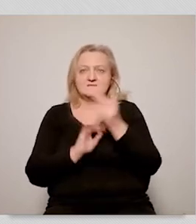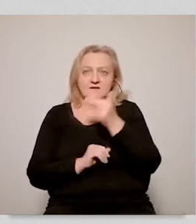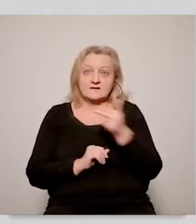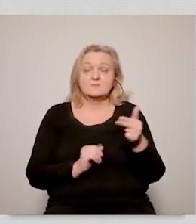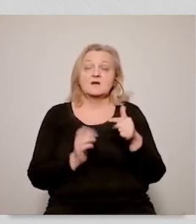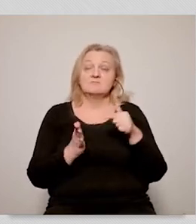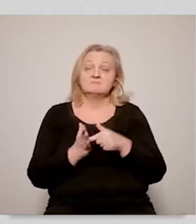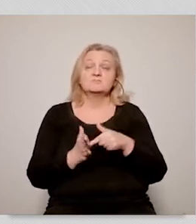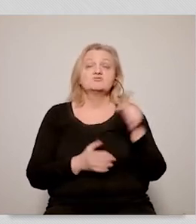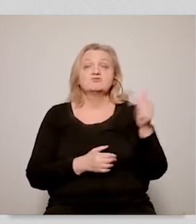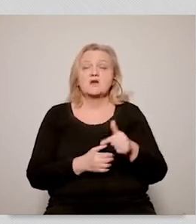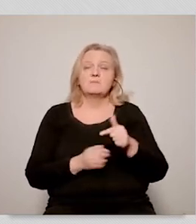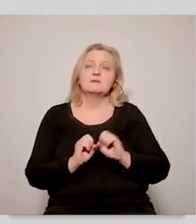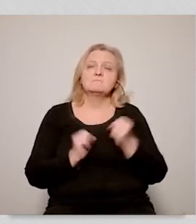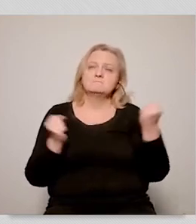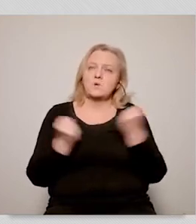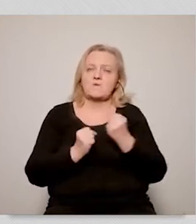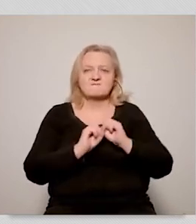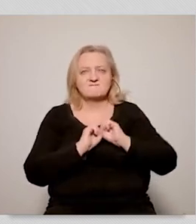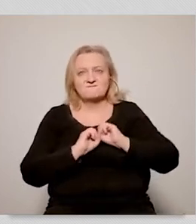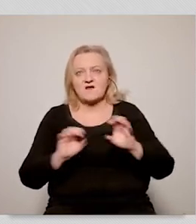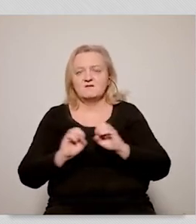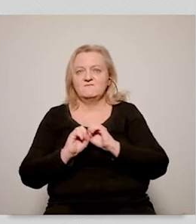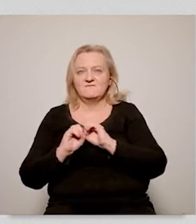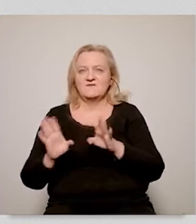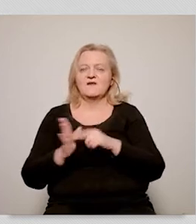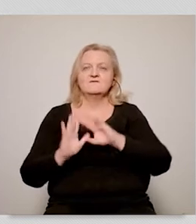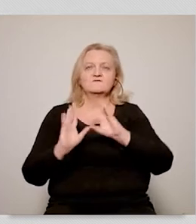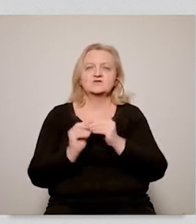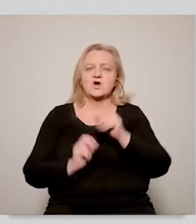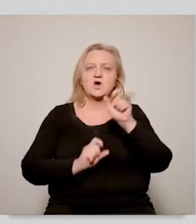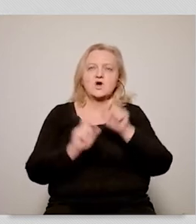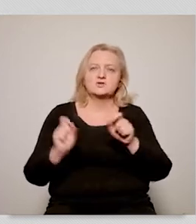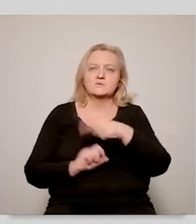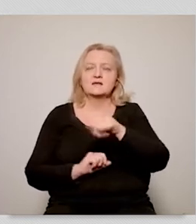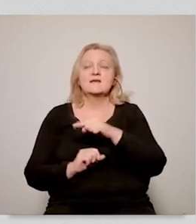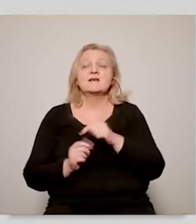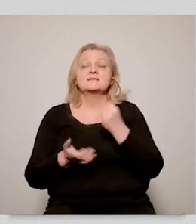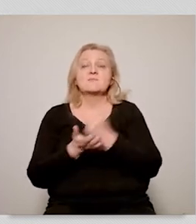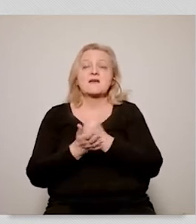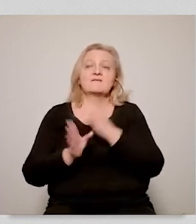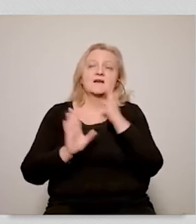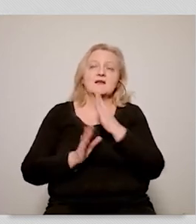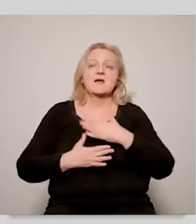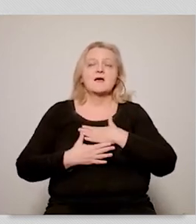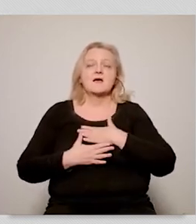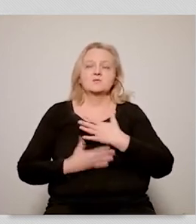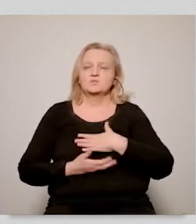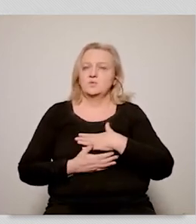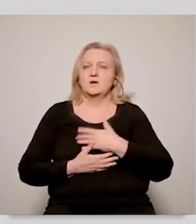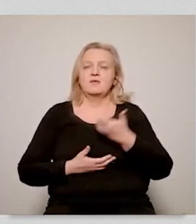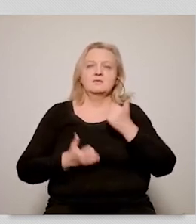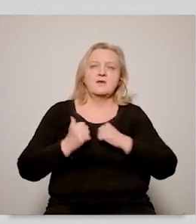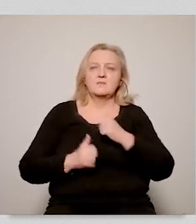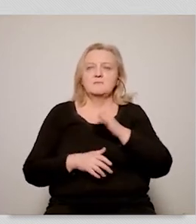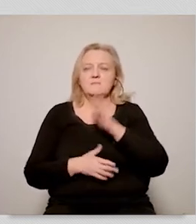very interesting dimensions of this project. all people who care about